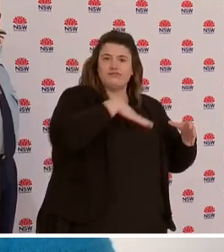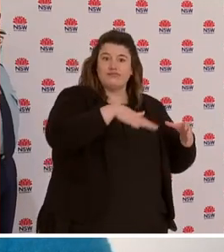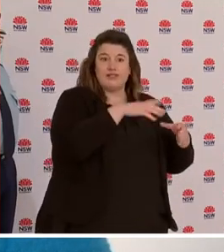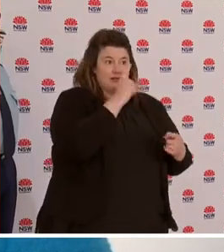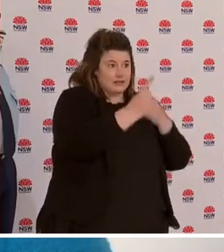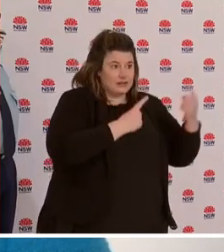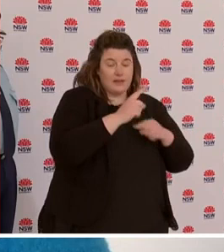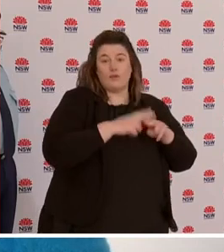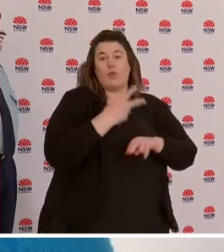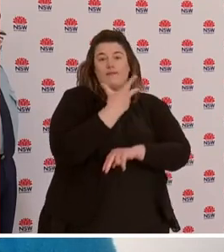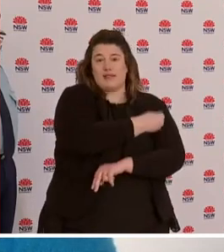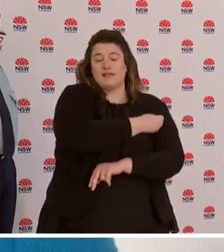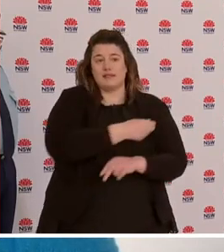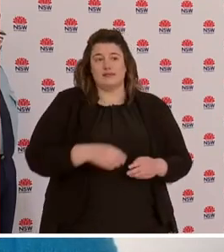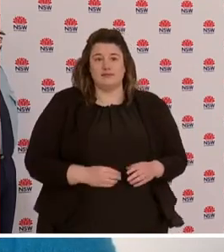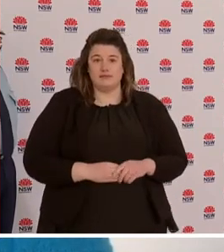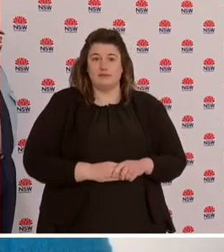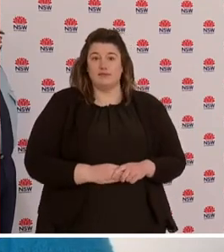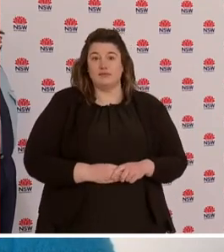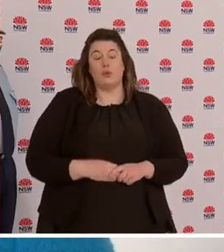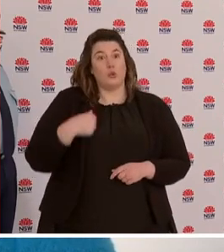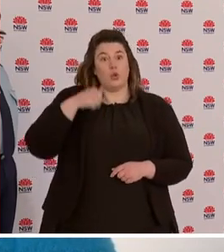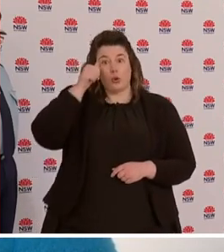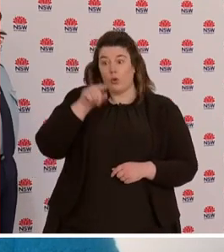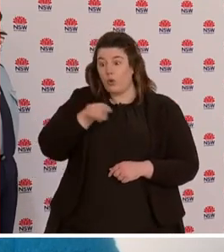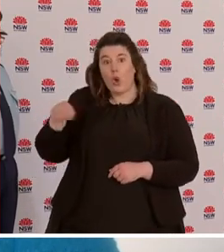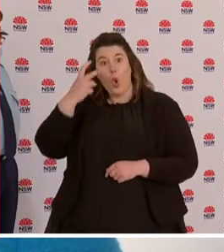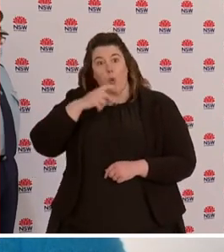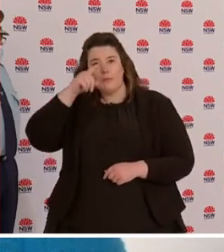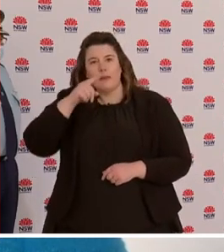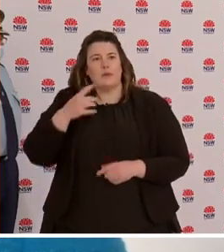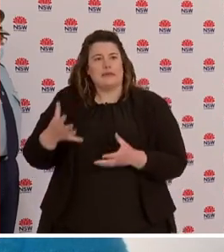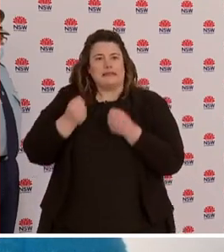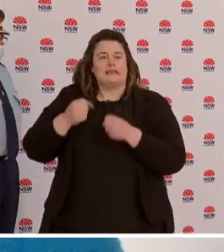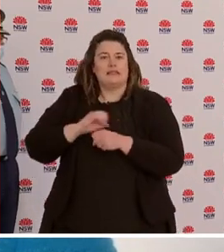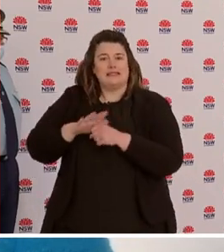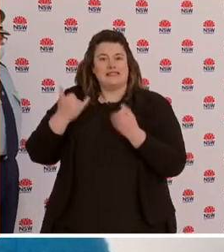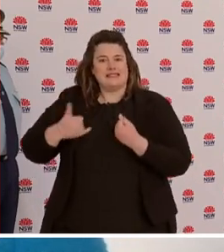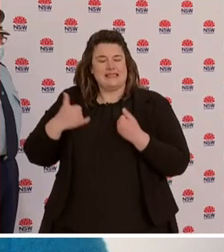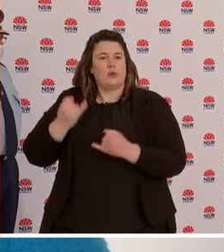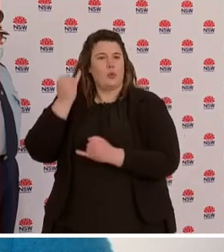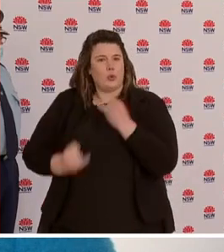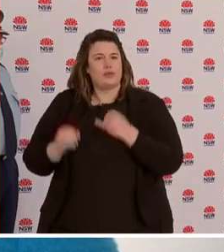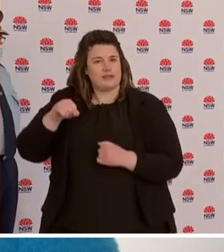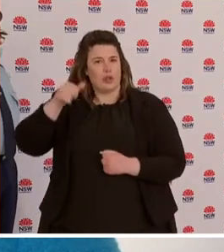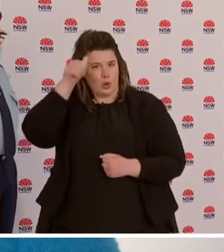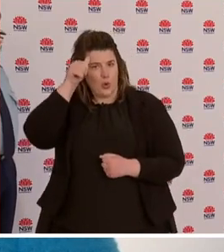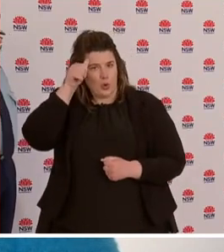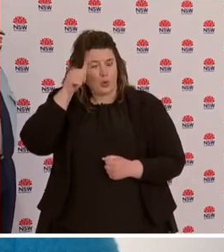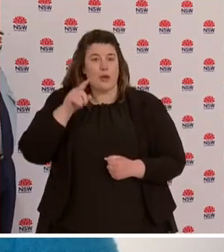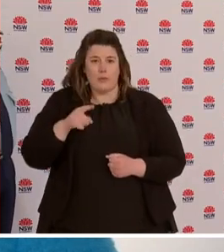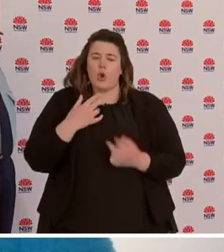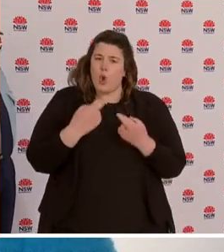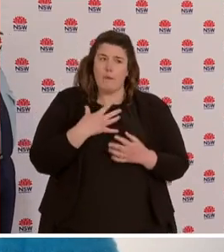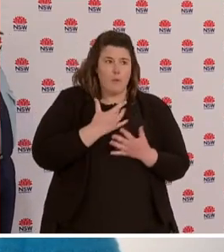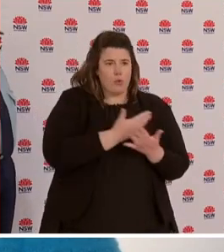particular older people are more vulnerable to this disease and we're hoping already that more people come forward to get the vaccine. But